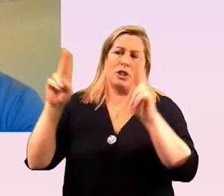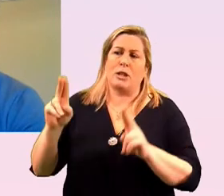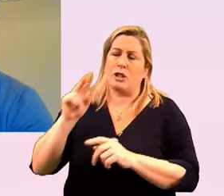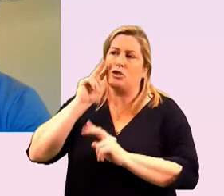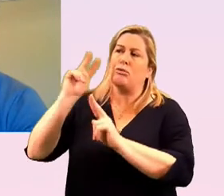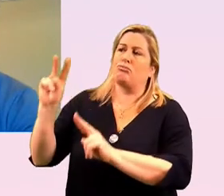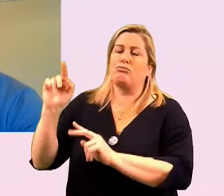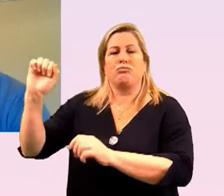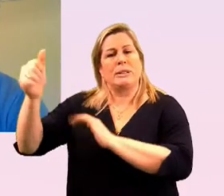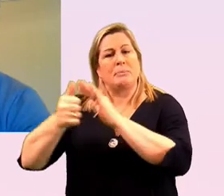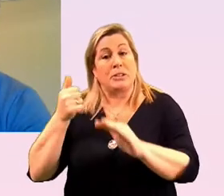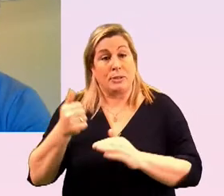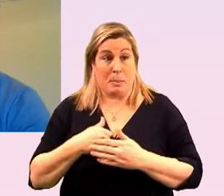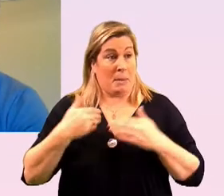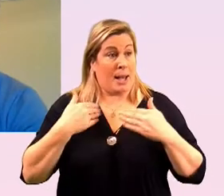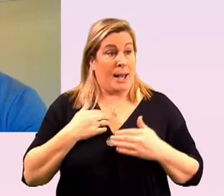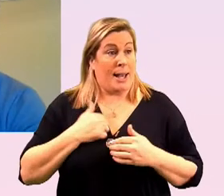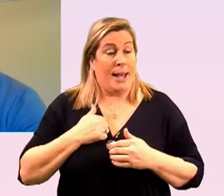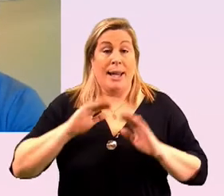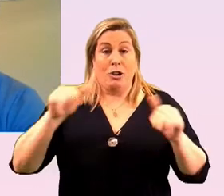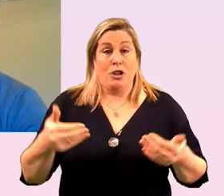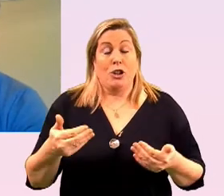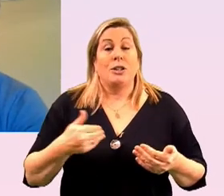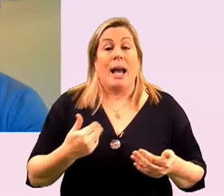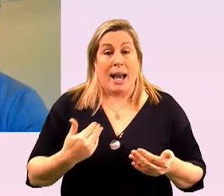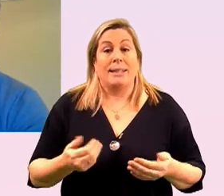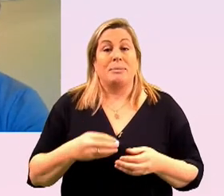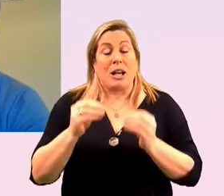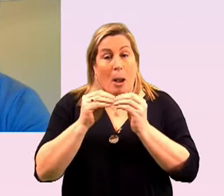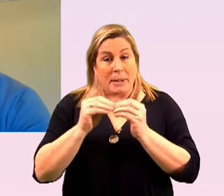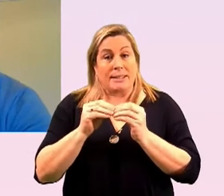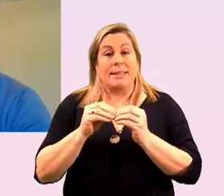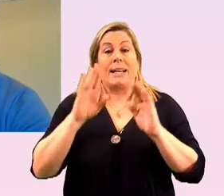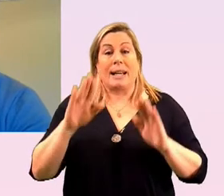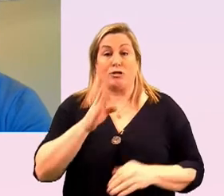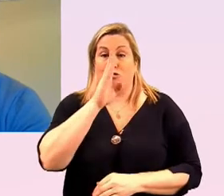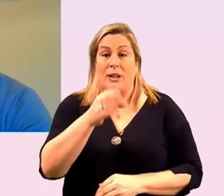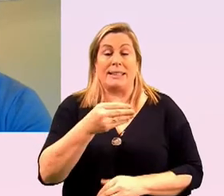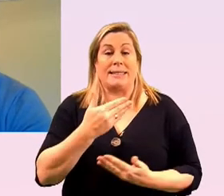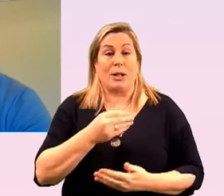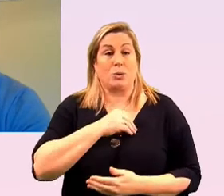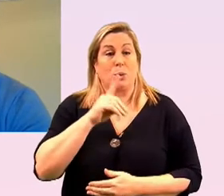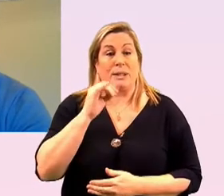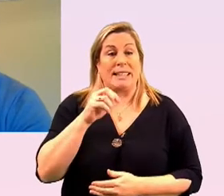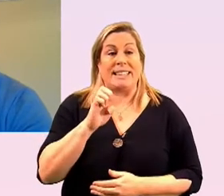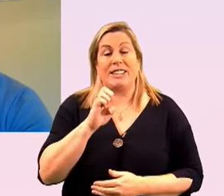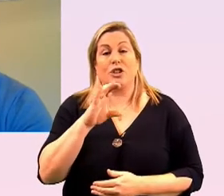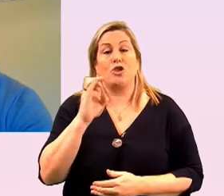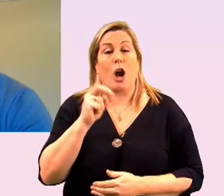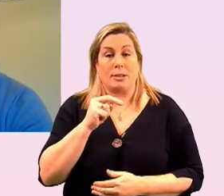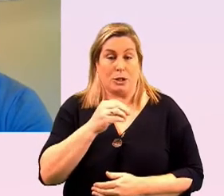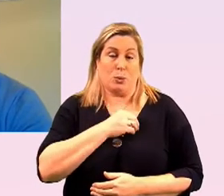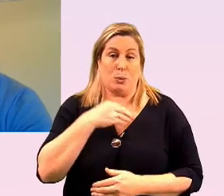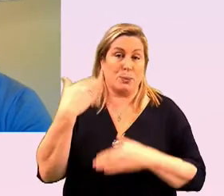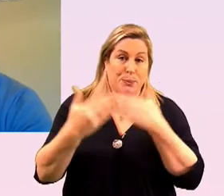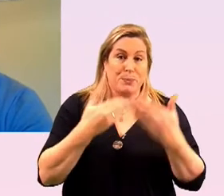so that's my introduction and my introductory commerce comments can i go straight to denise charlton and invite her to